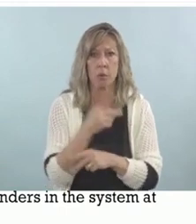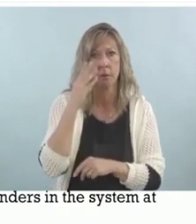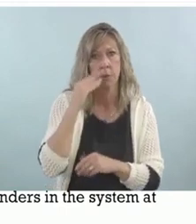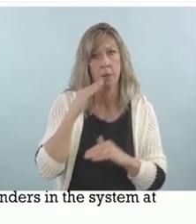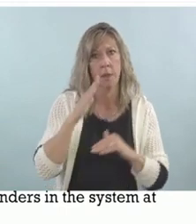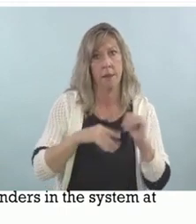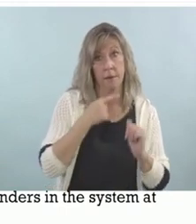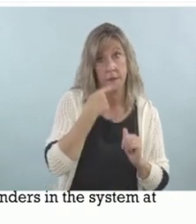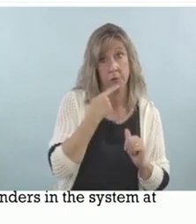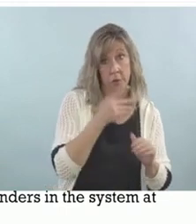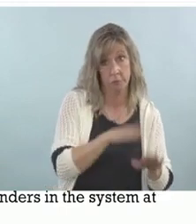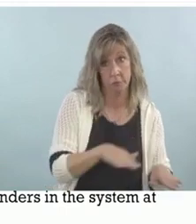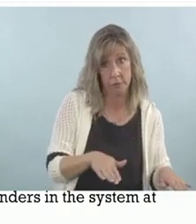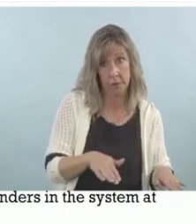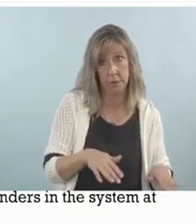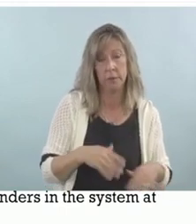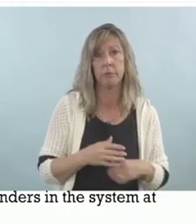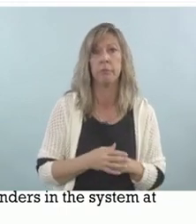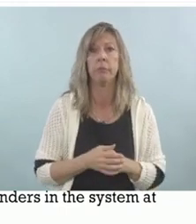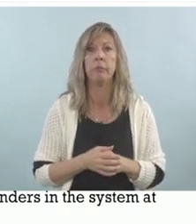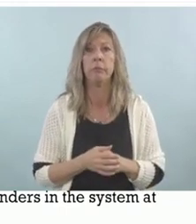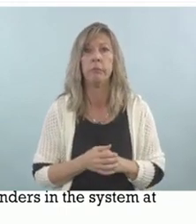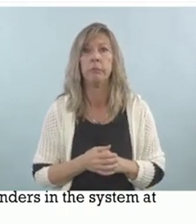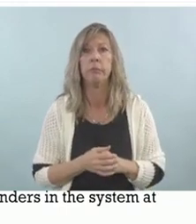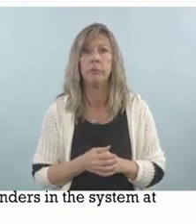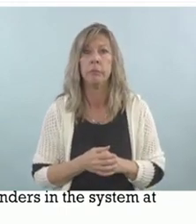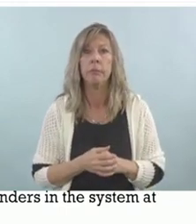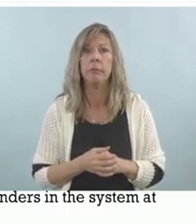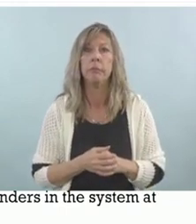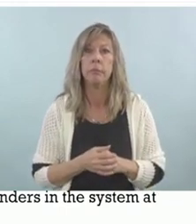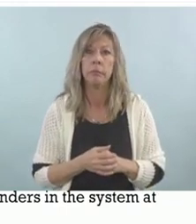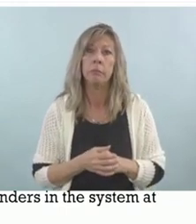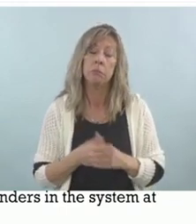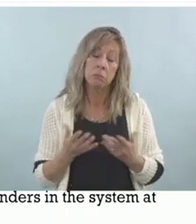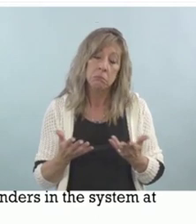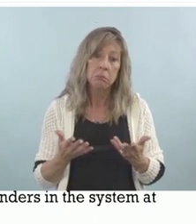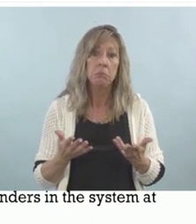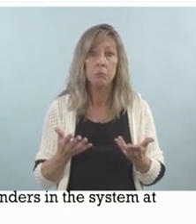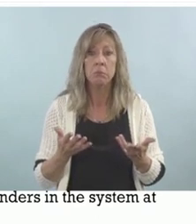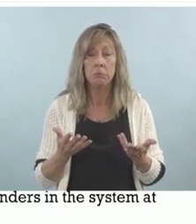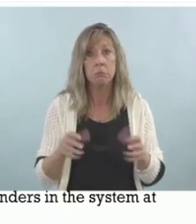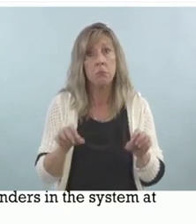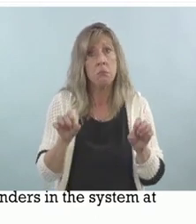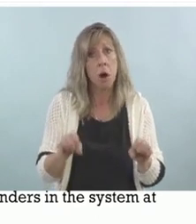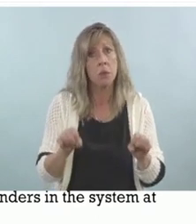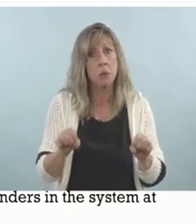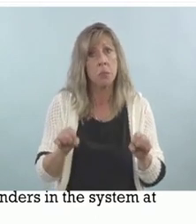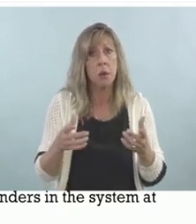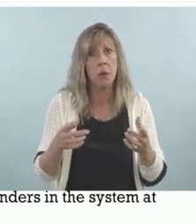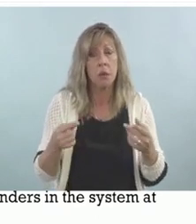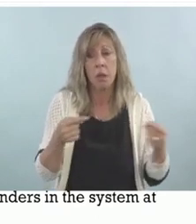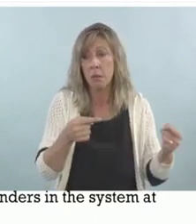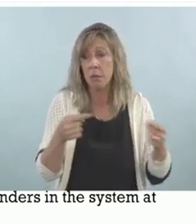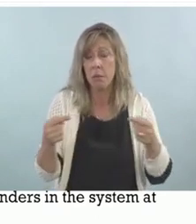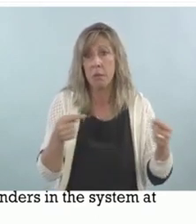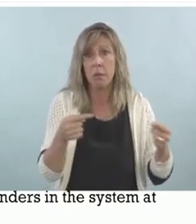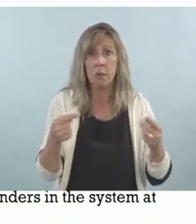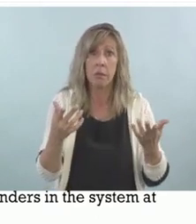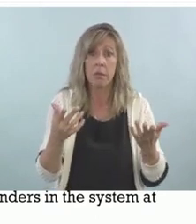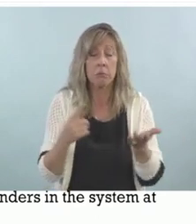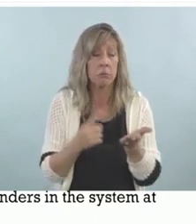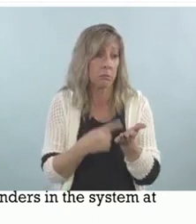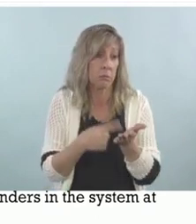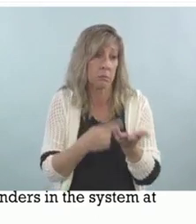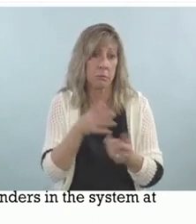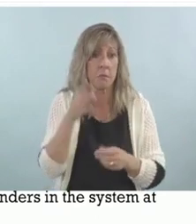this can be debated perhaps to a degree. I mean, a lot of times parents say,